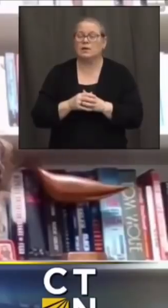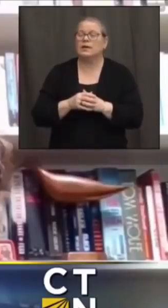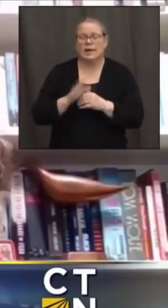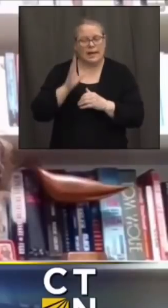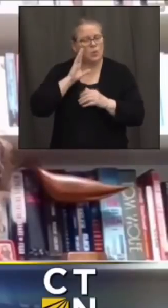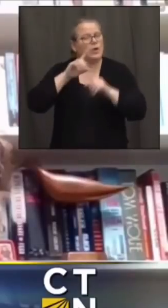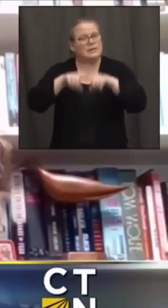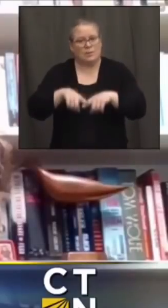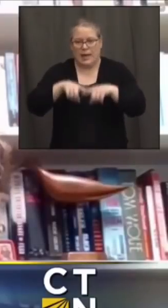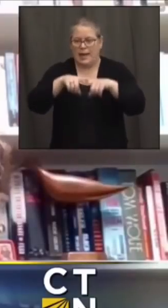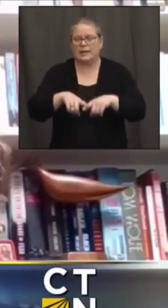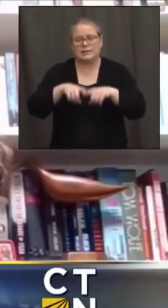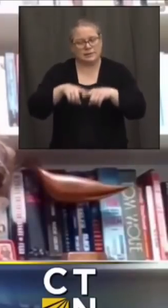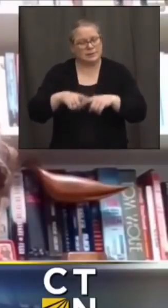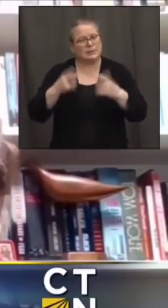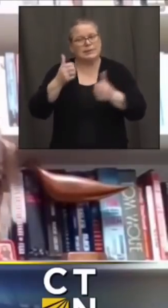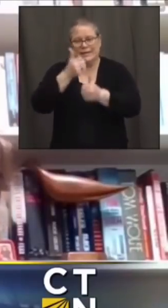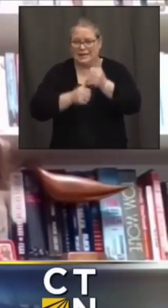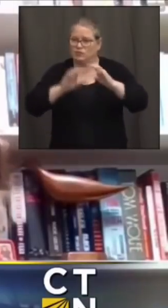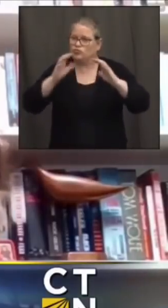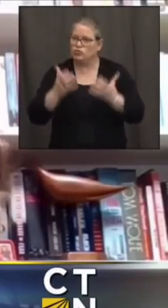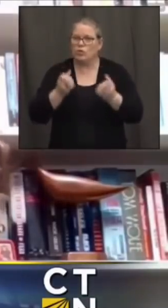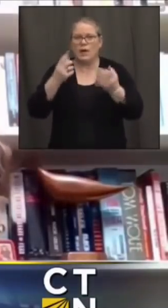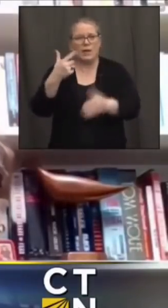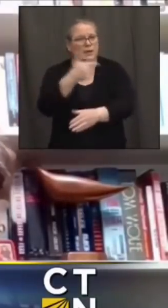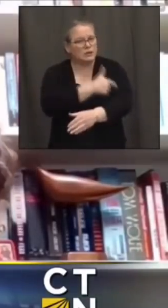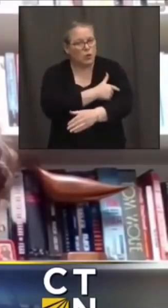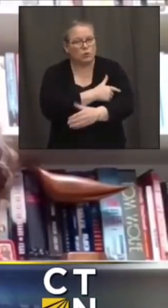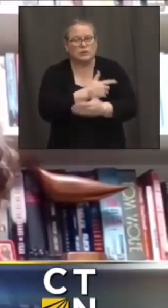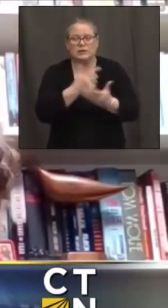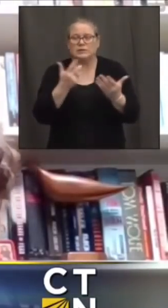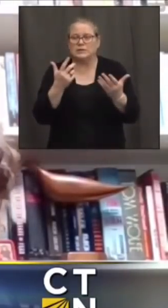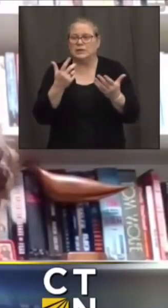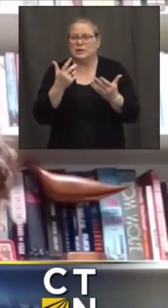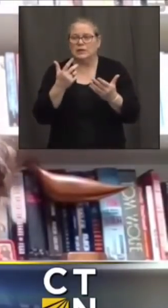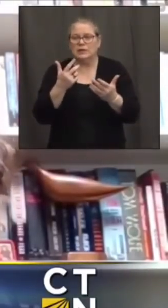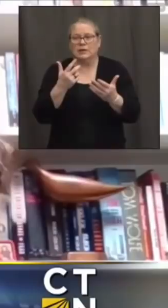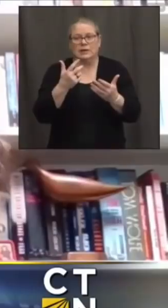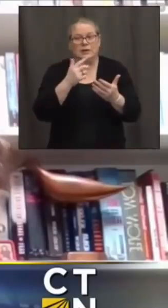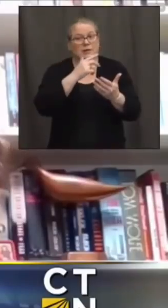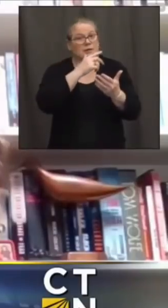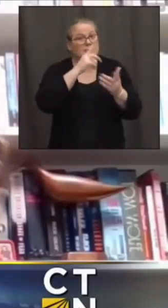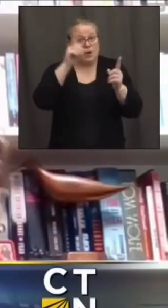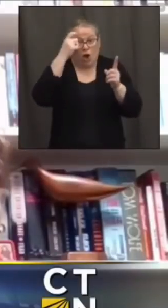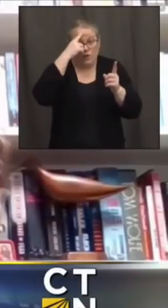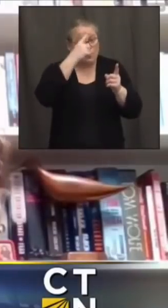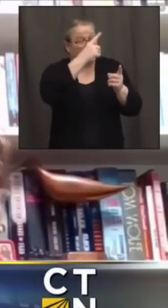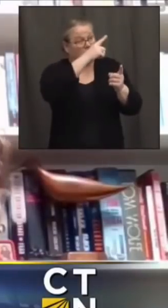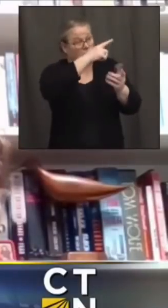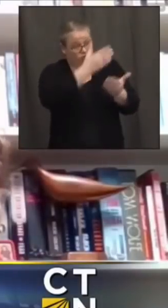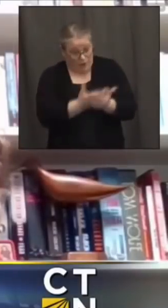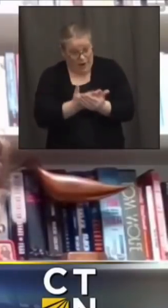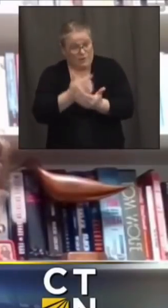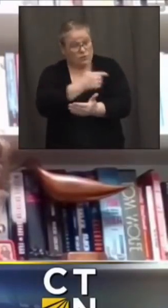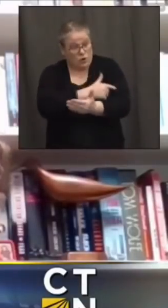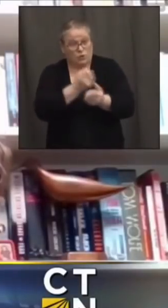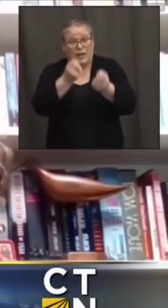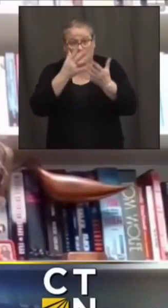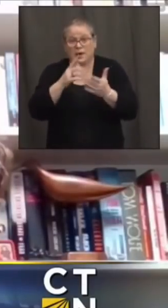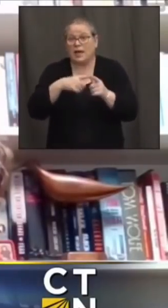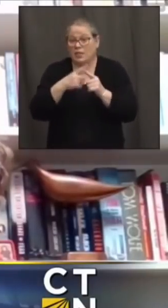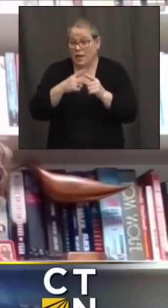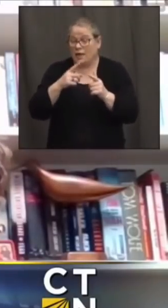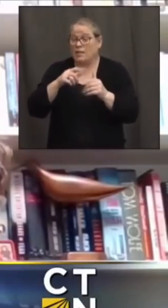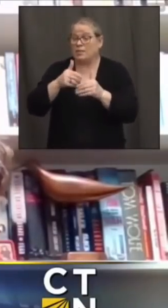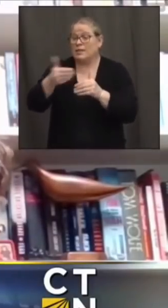the uptake um in each group how many doses we get and uh and then we'll pivot to the next groups uh as the demand